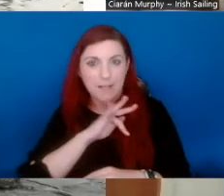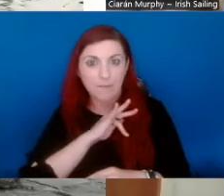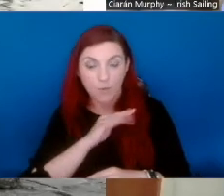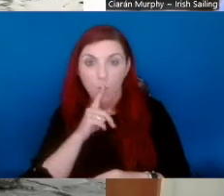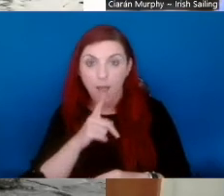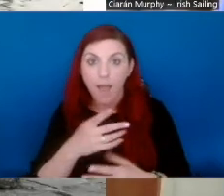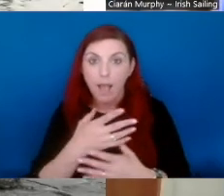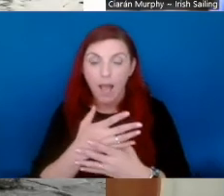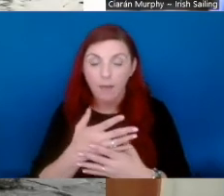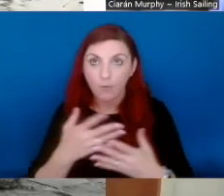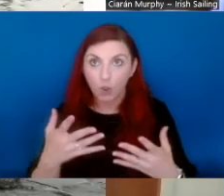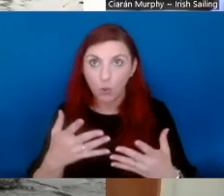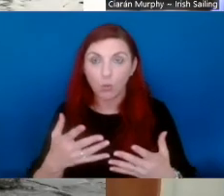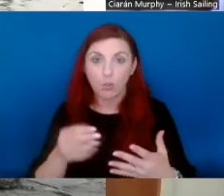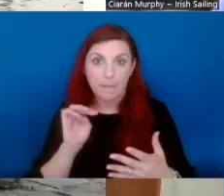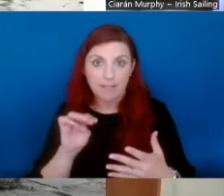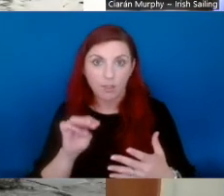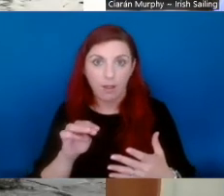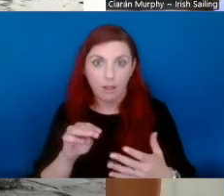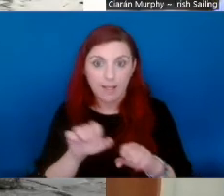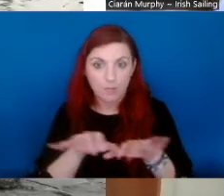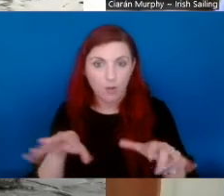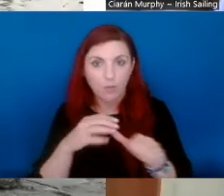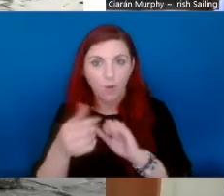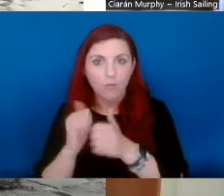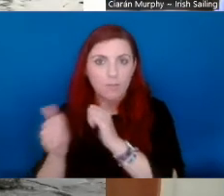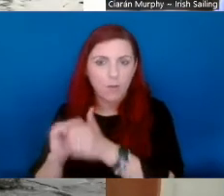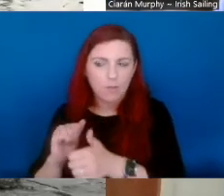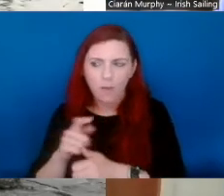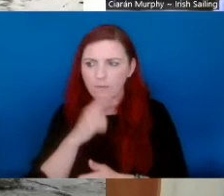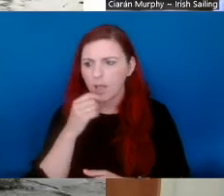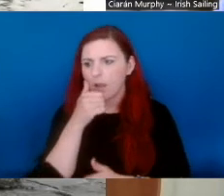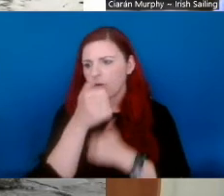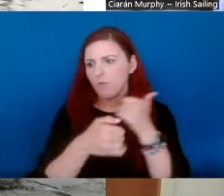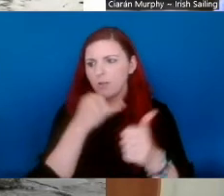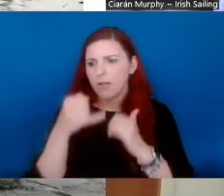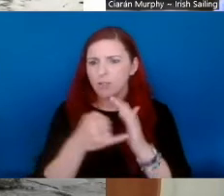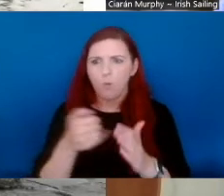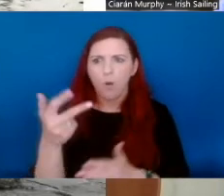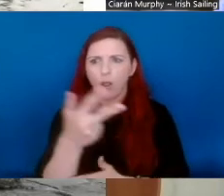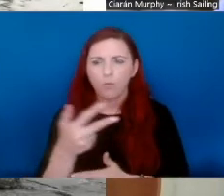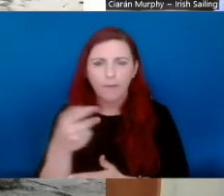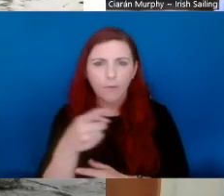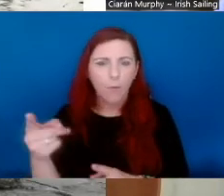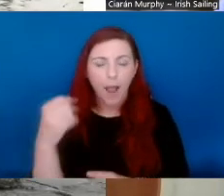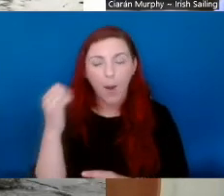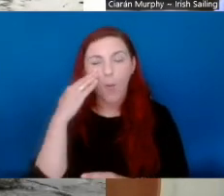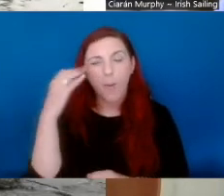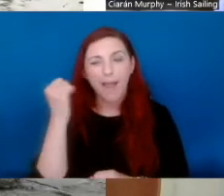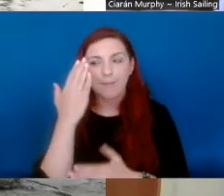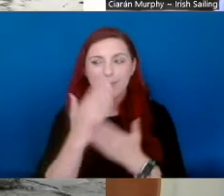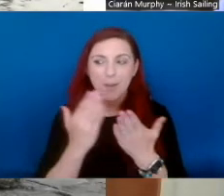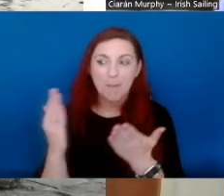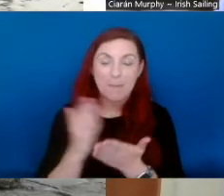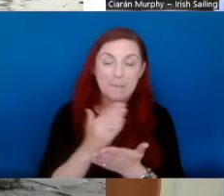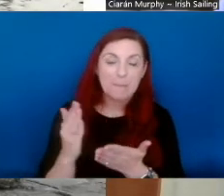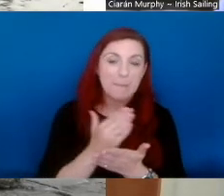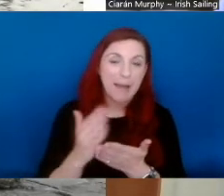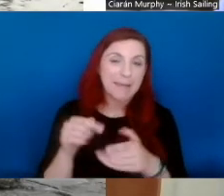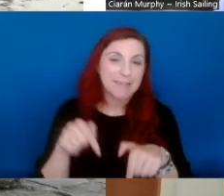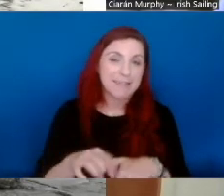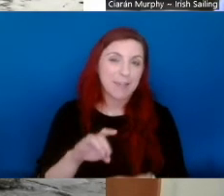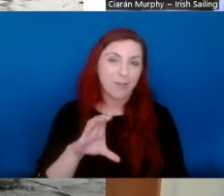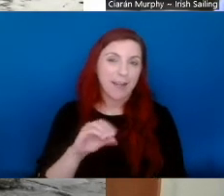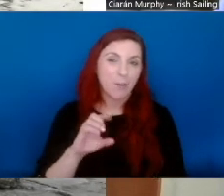are part of creating the journey themselves. So it has huge capacity to go across other sports. Well, I